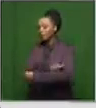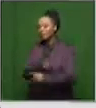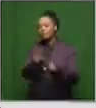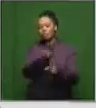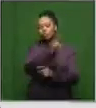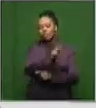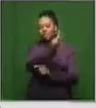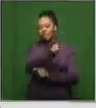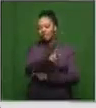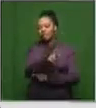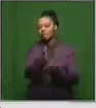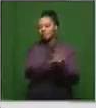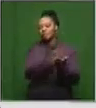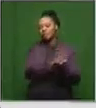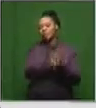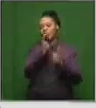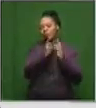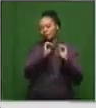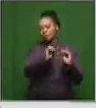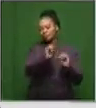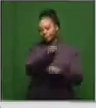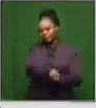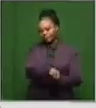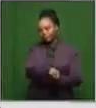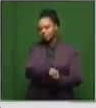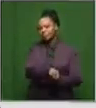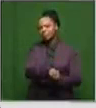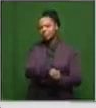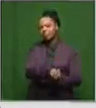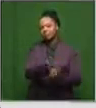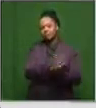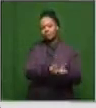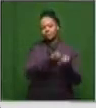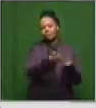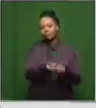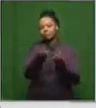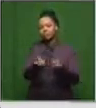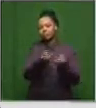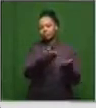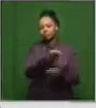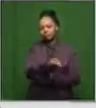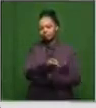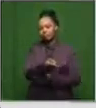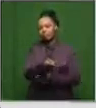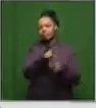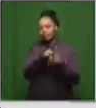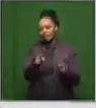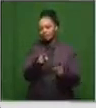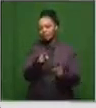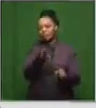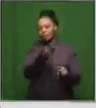where the variant is circulating, it's been shown that actually it's not a threat